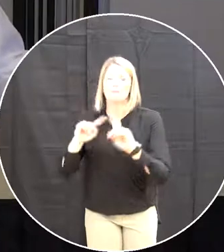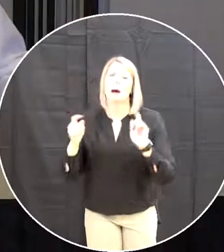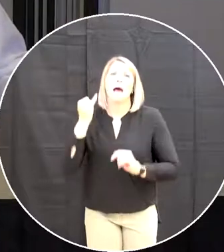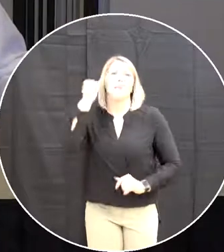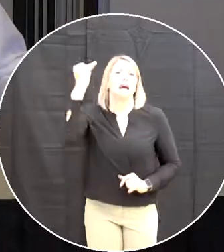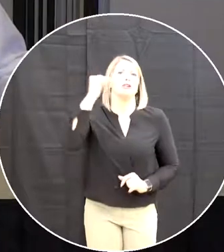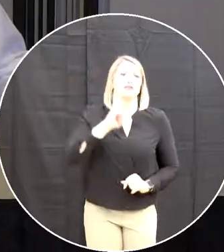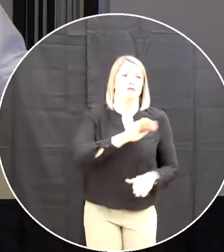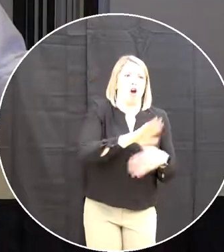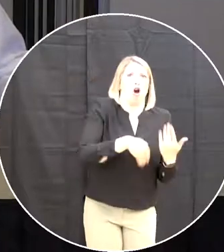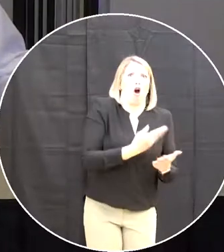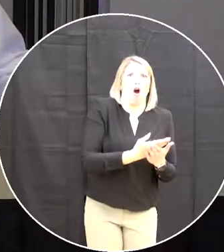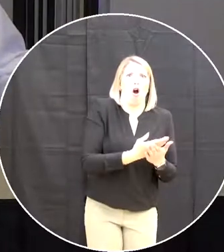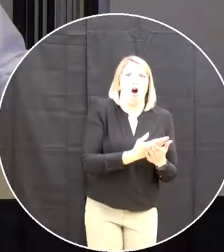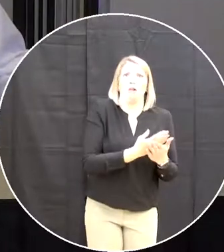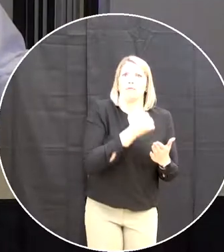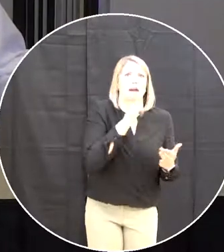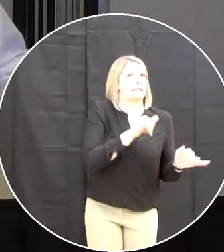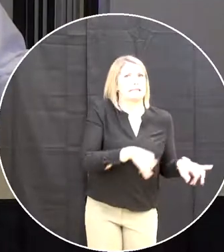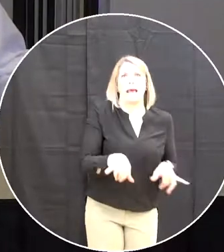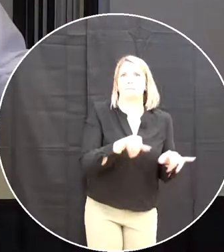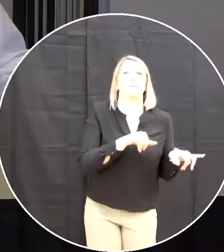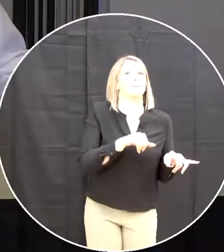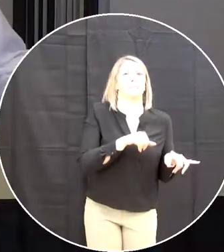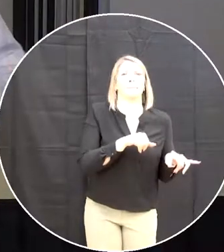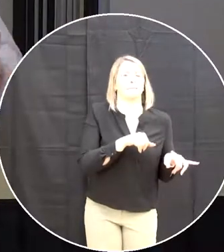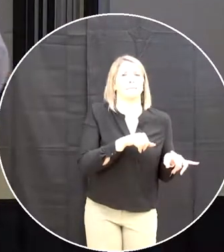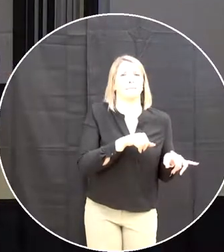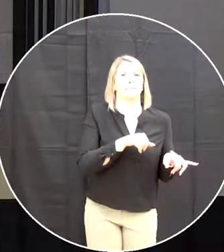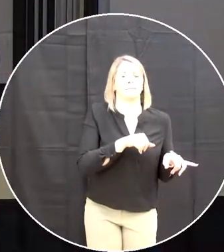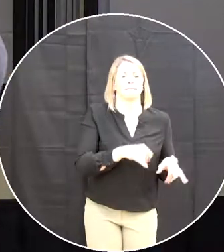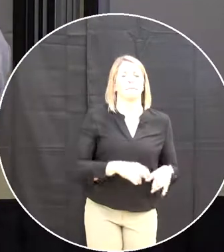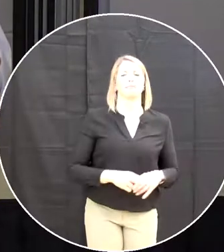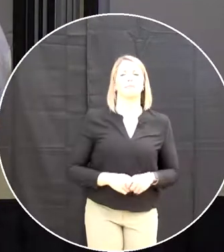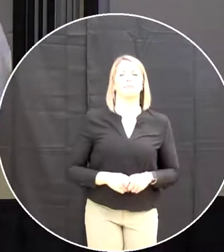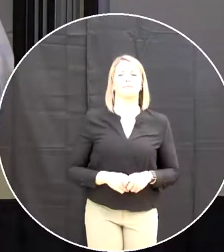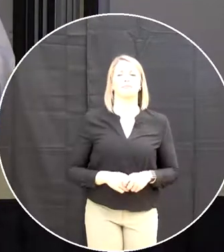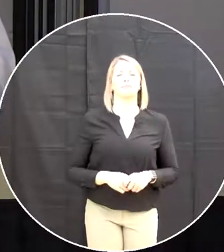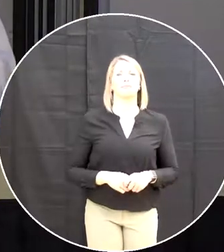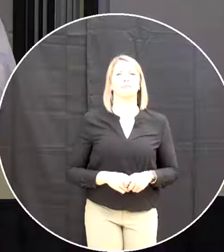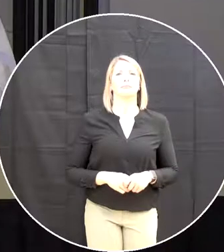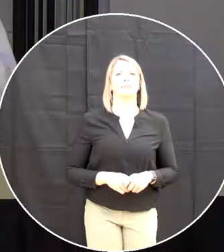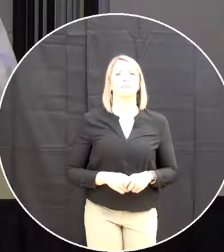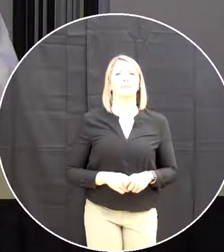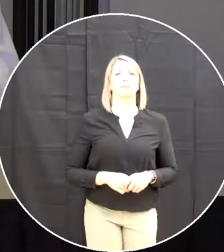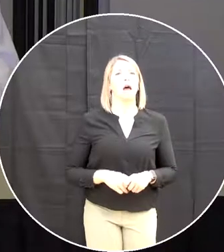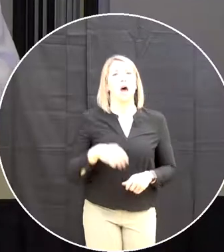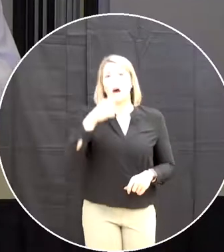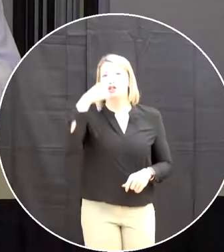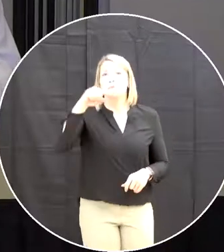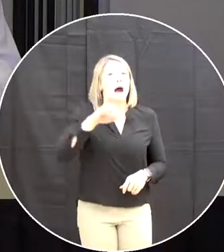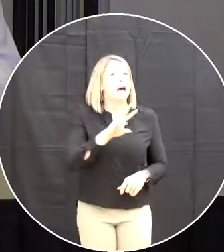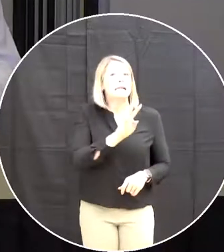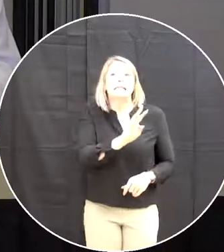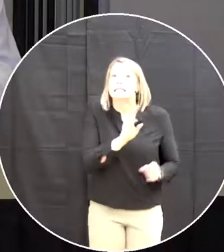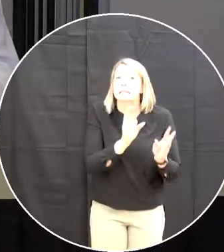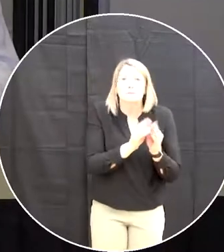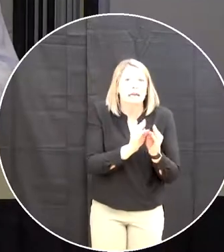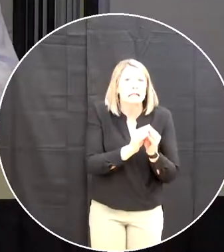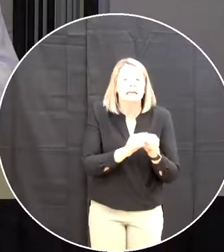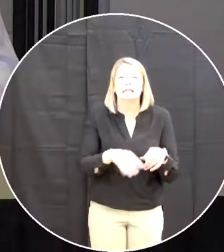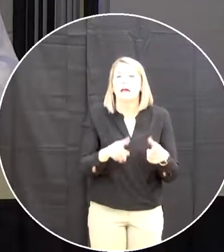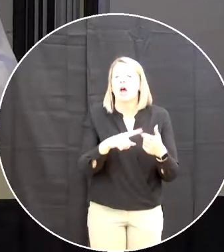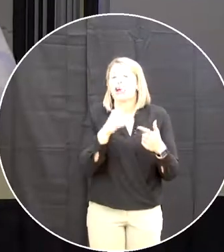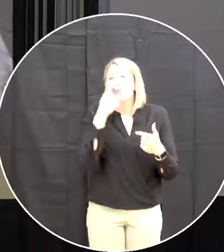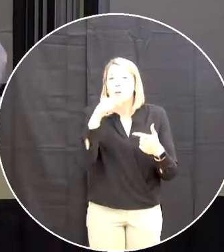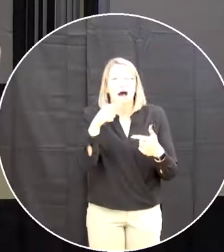position that's the piece i don't mind the the the six meetings i don't mind the the actual